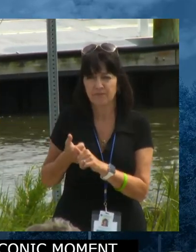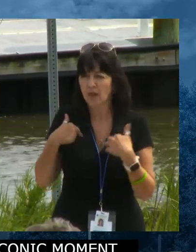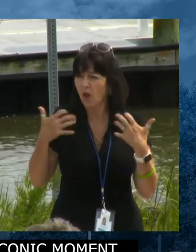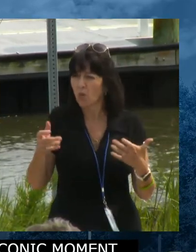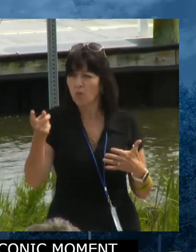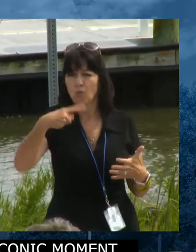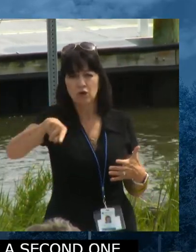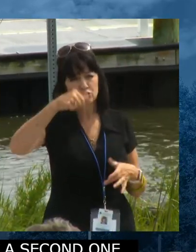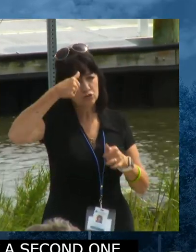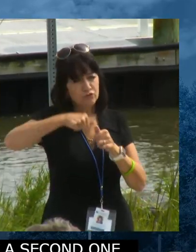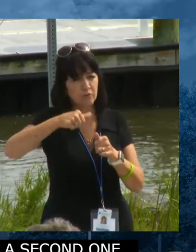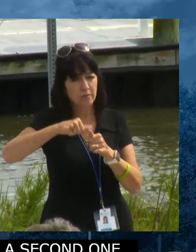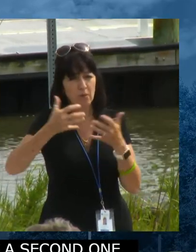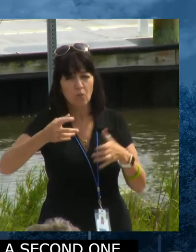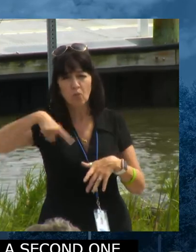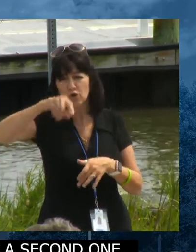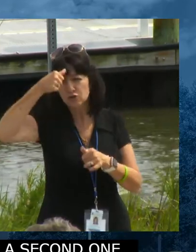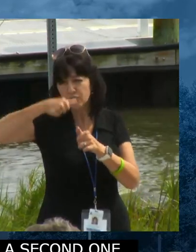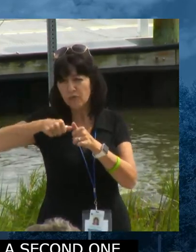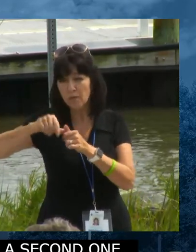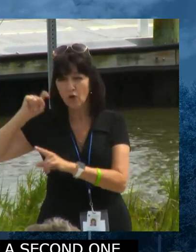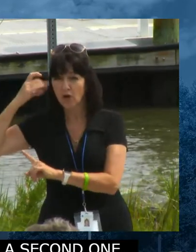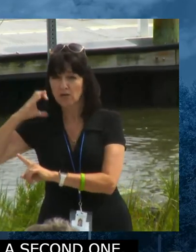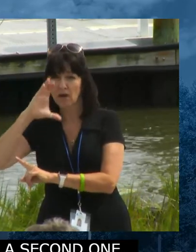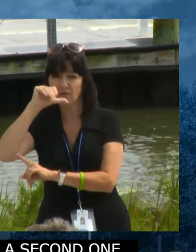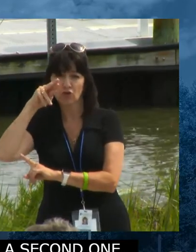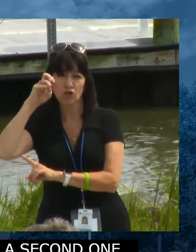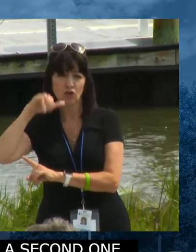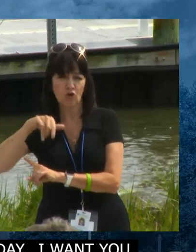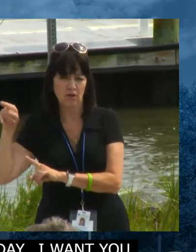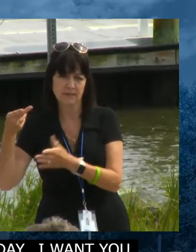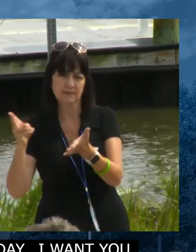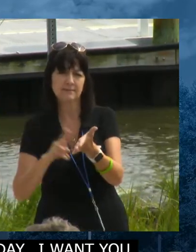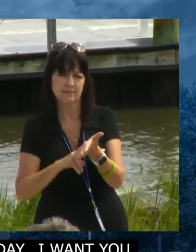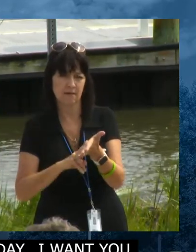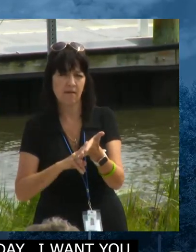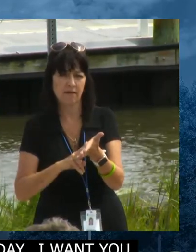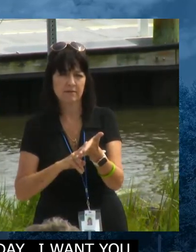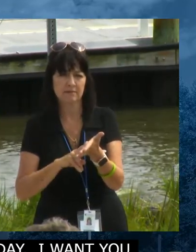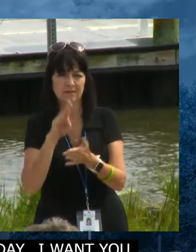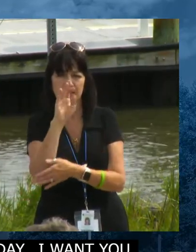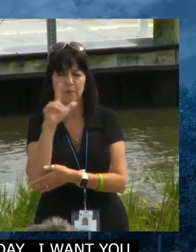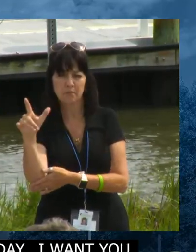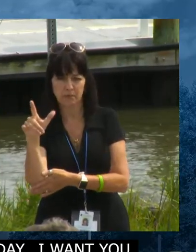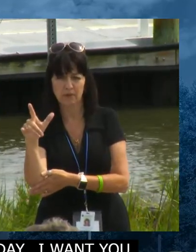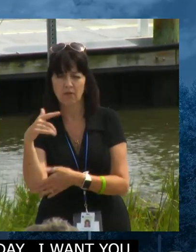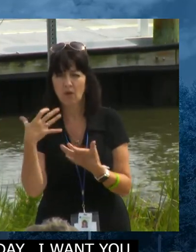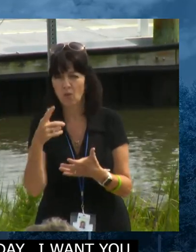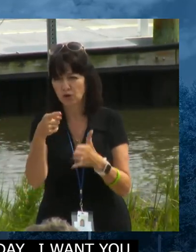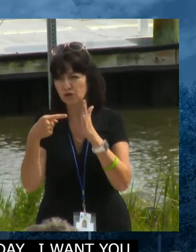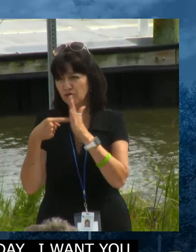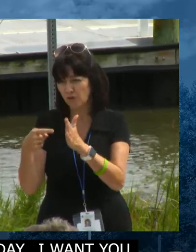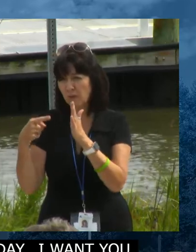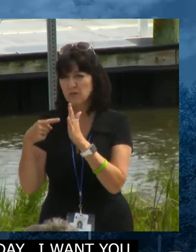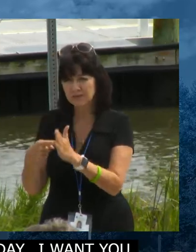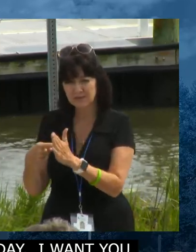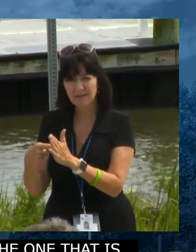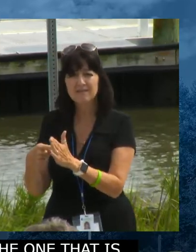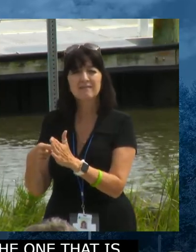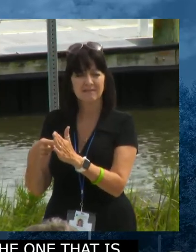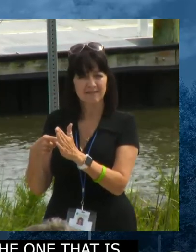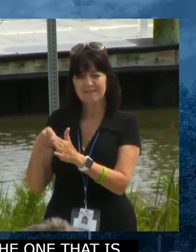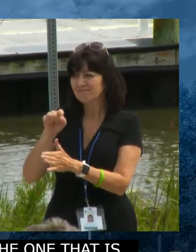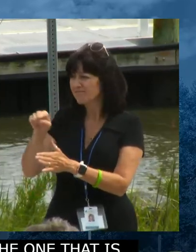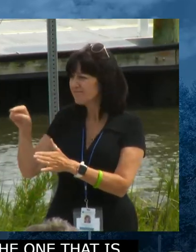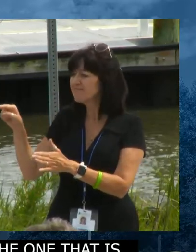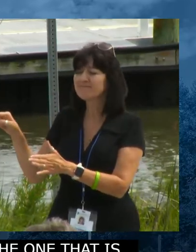is the one that's signing this bill today. And I want you to remember that Representative Schwarzkopf is here. Representative Ernie Lopez in his last